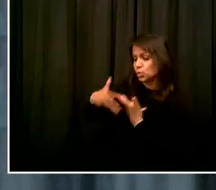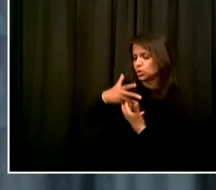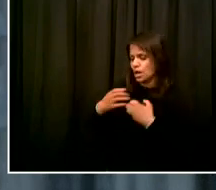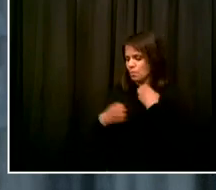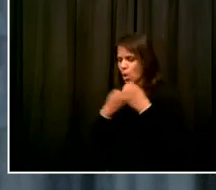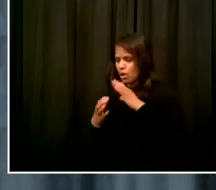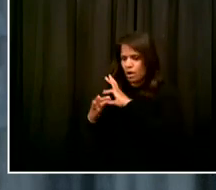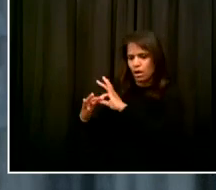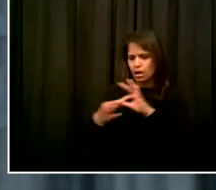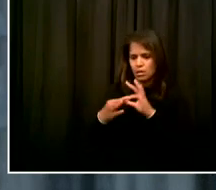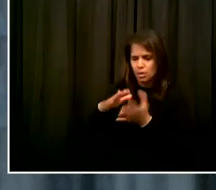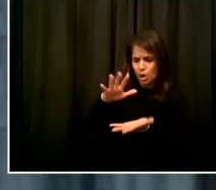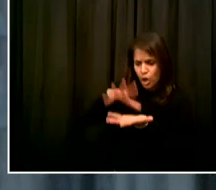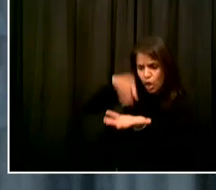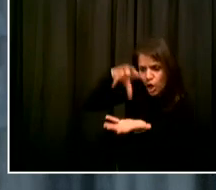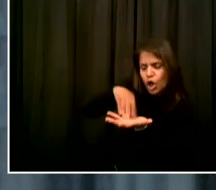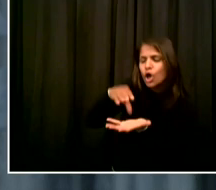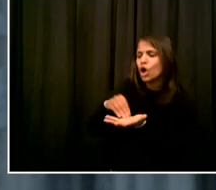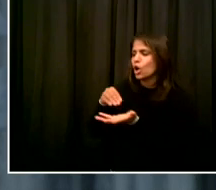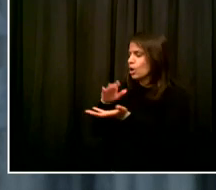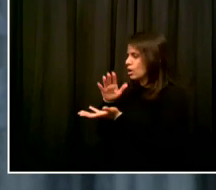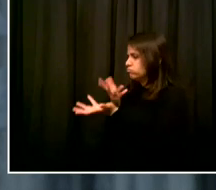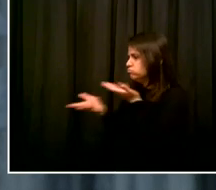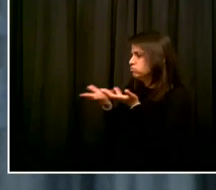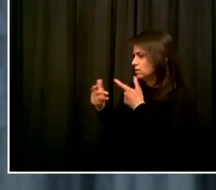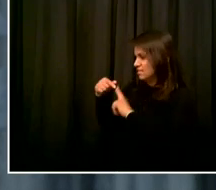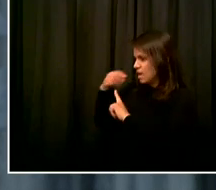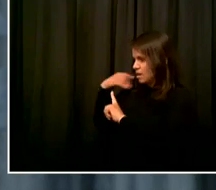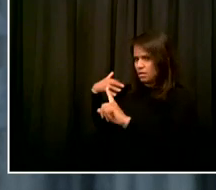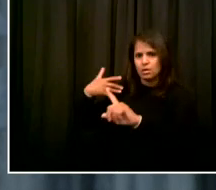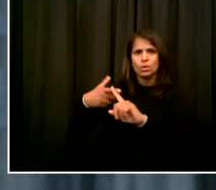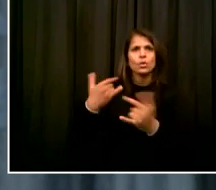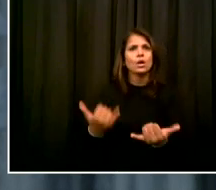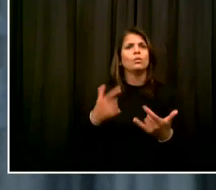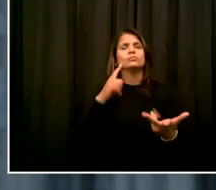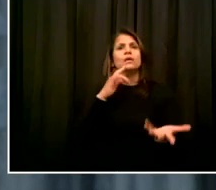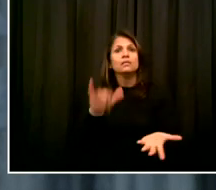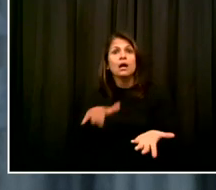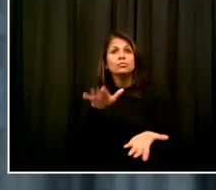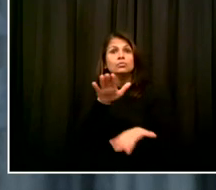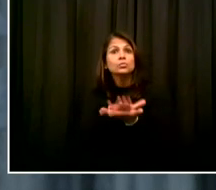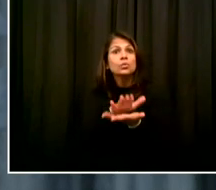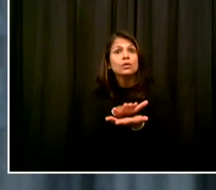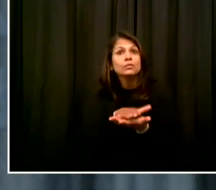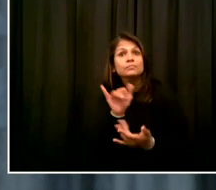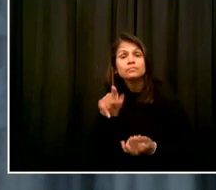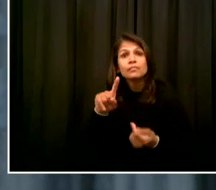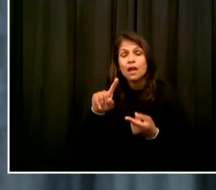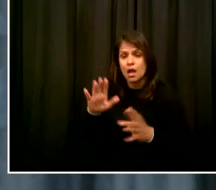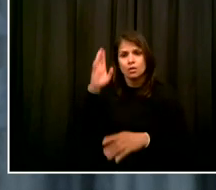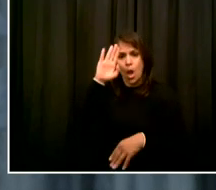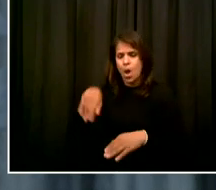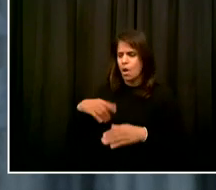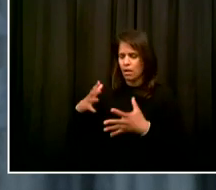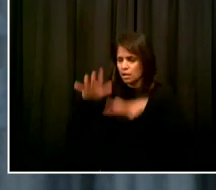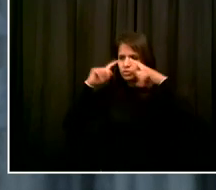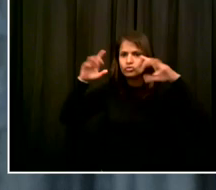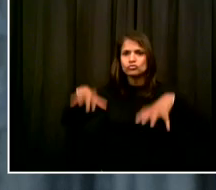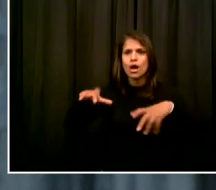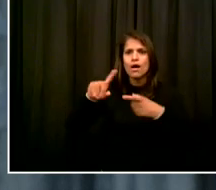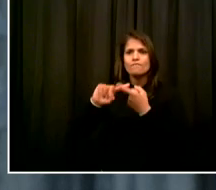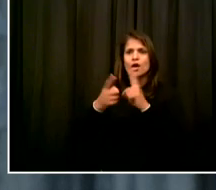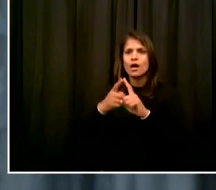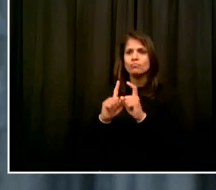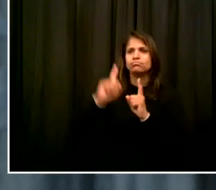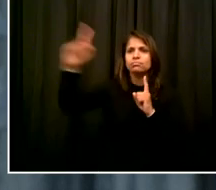isolated from their friends and have gone without the usual school activities. communities. Our high schoolers are witnessing